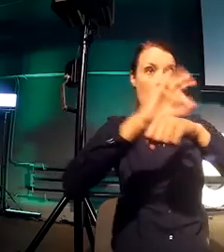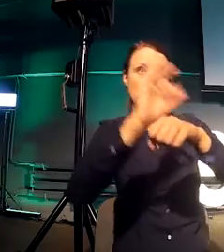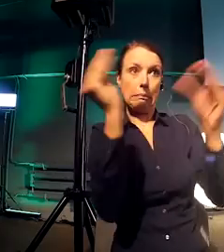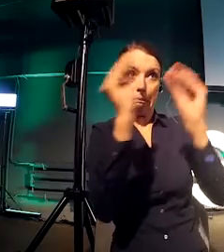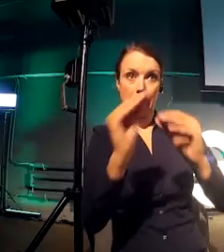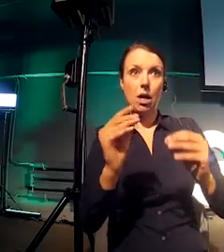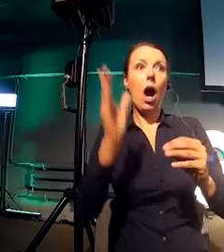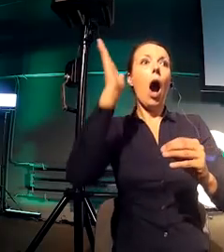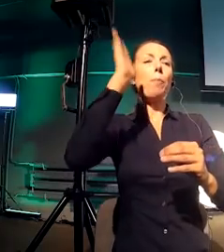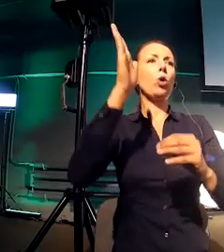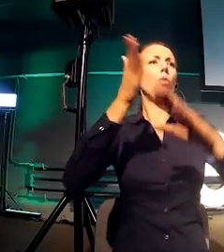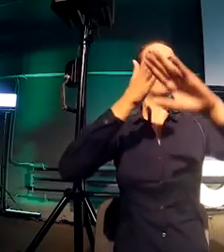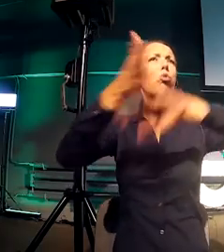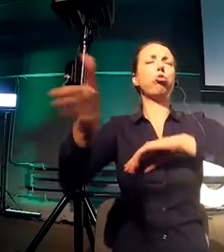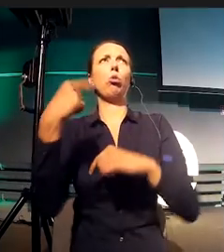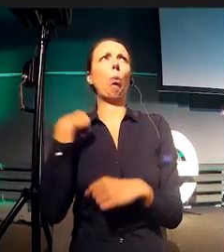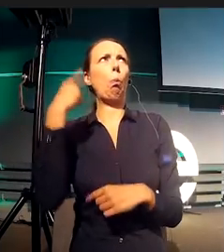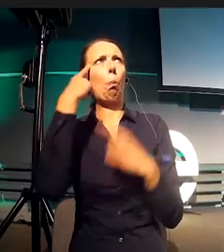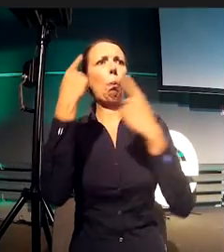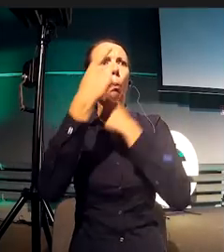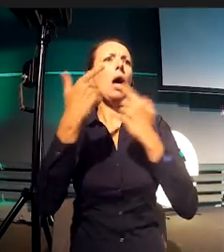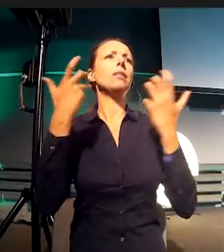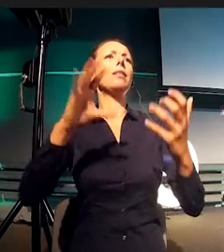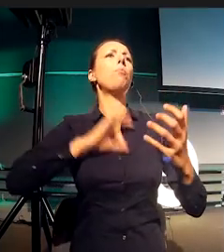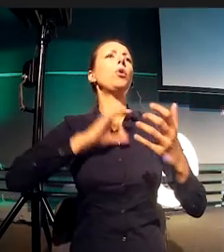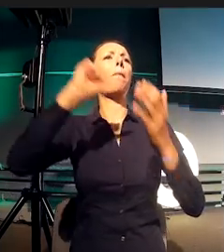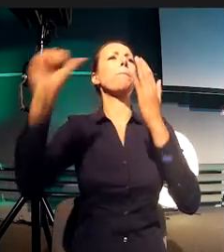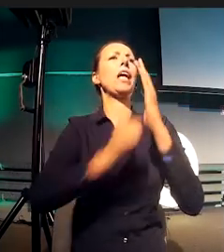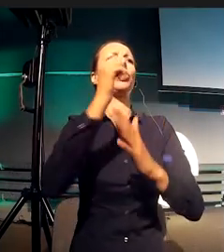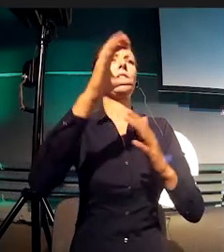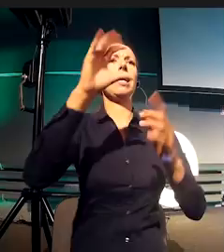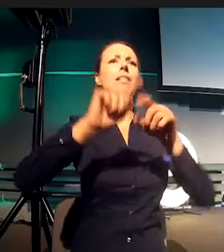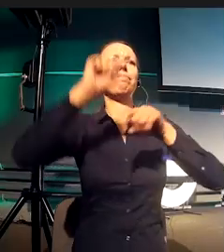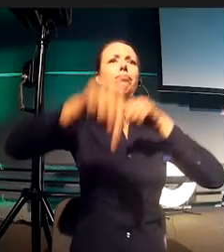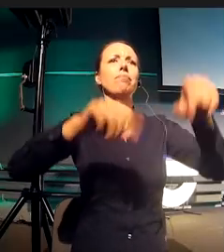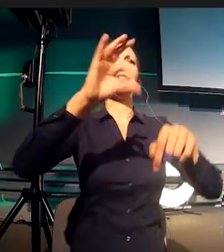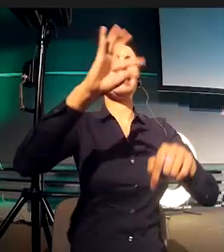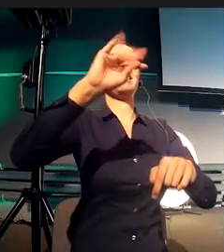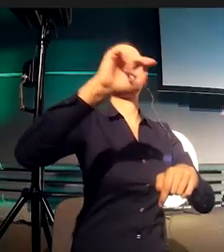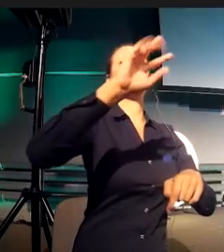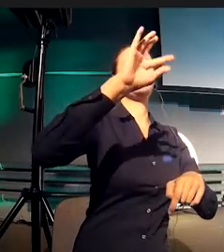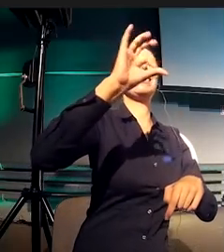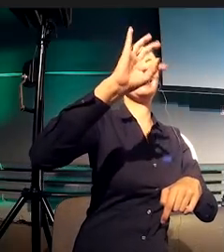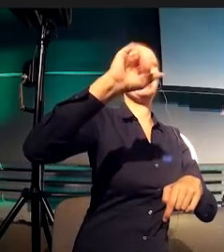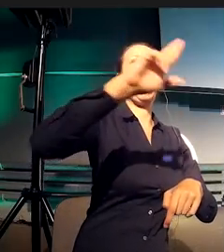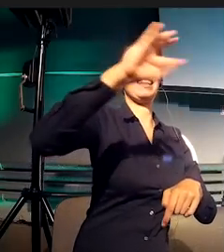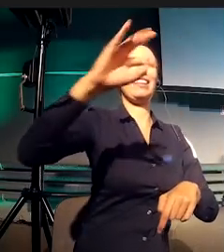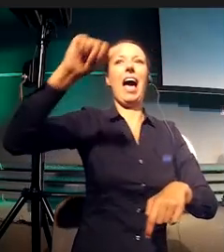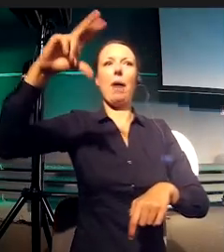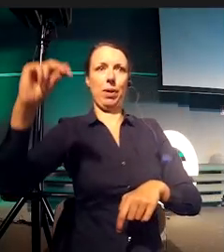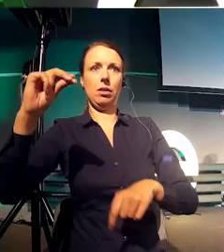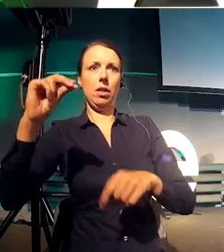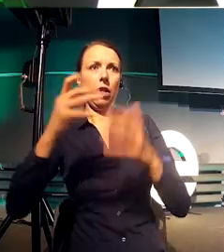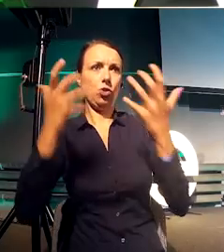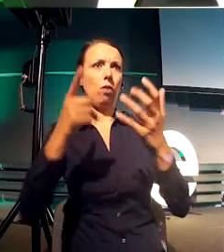And I went out and I quit and I launched a startup called PigSplit, which was all about connecting collages